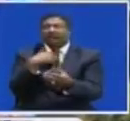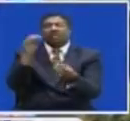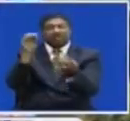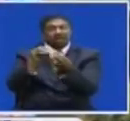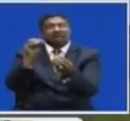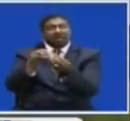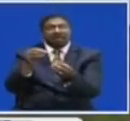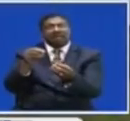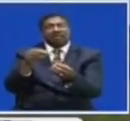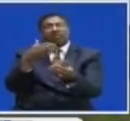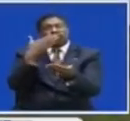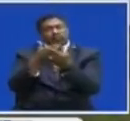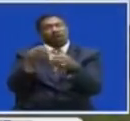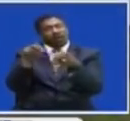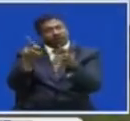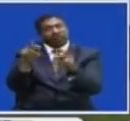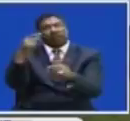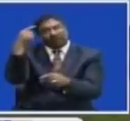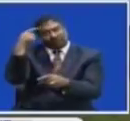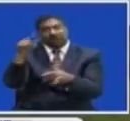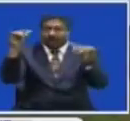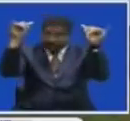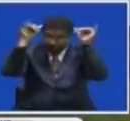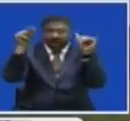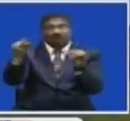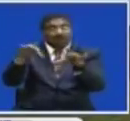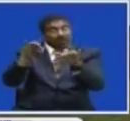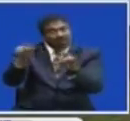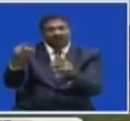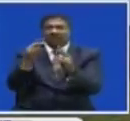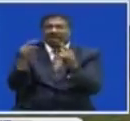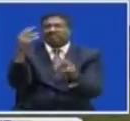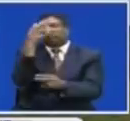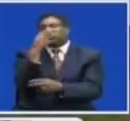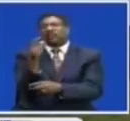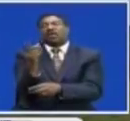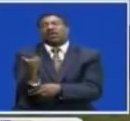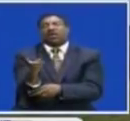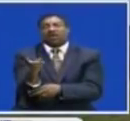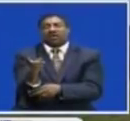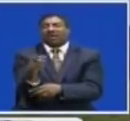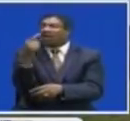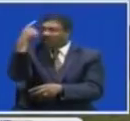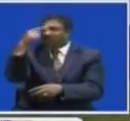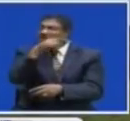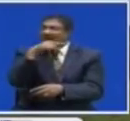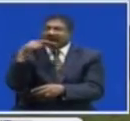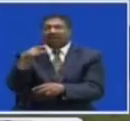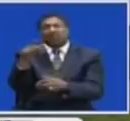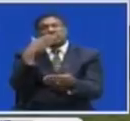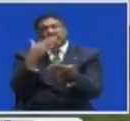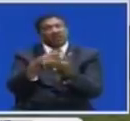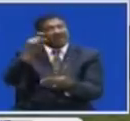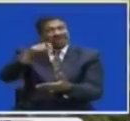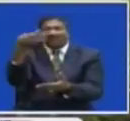of farming As for the soil structure It's really beautiful soil This is virgin crop I haven't put any fertilizer Down